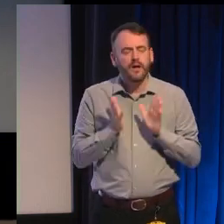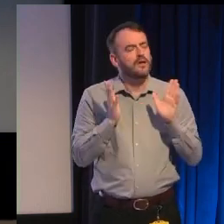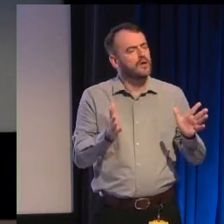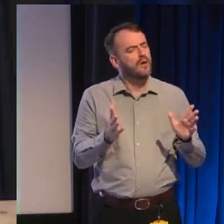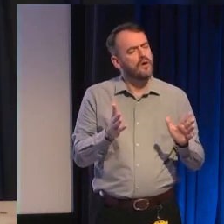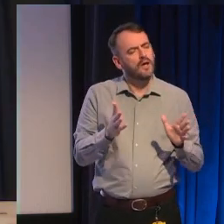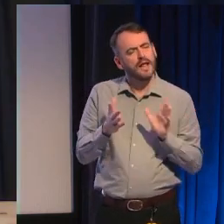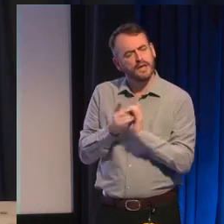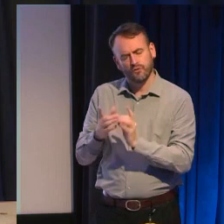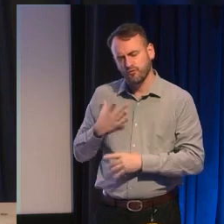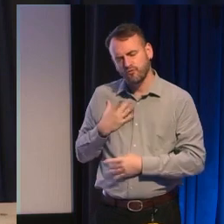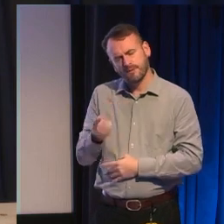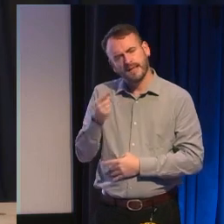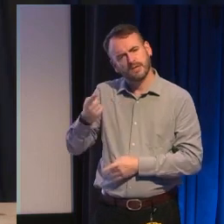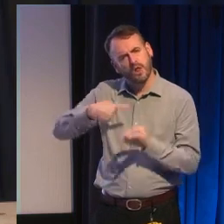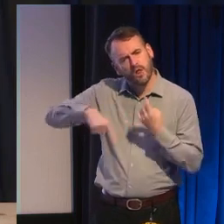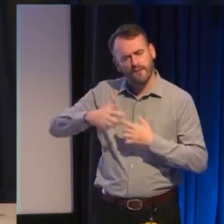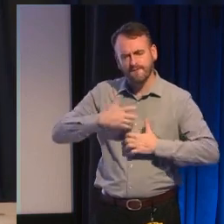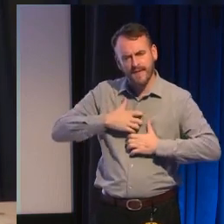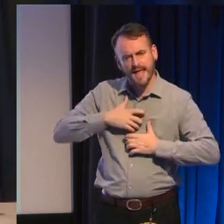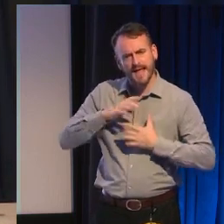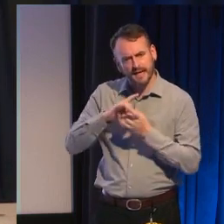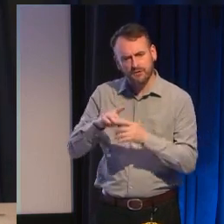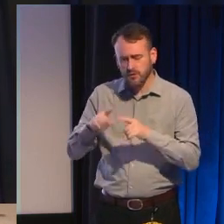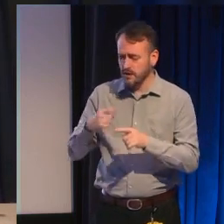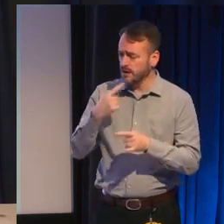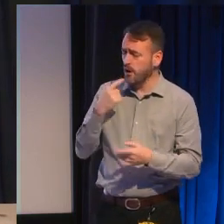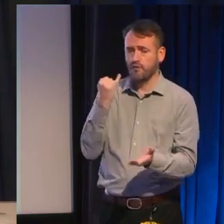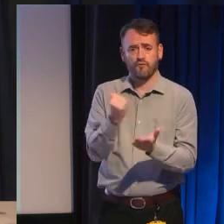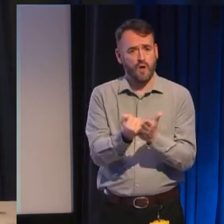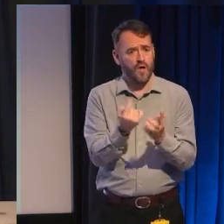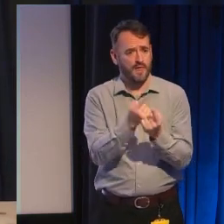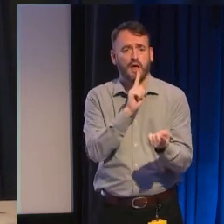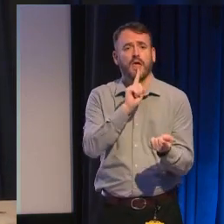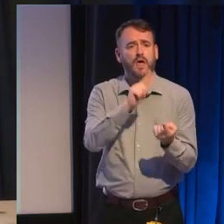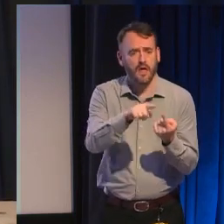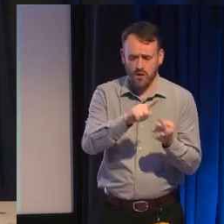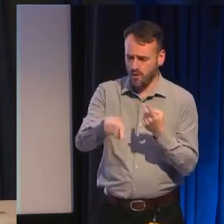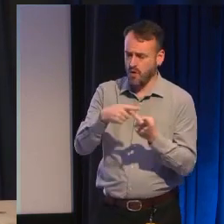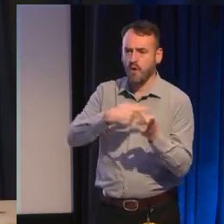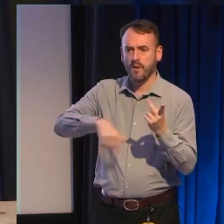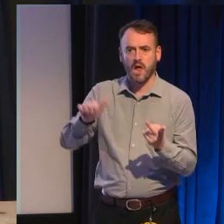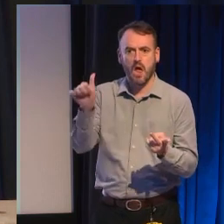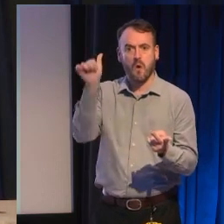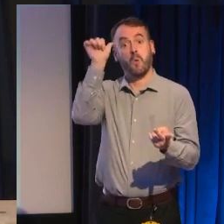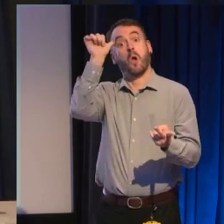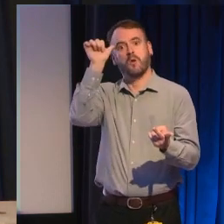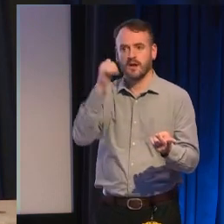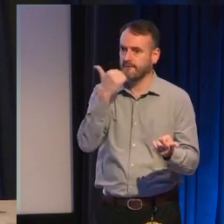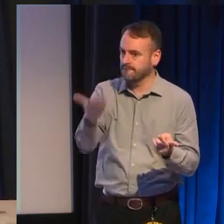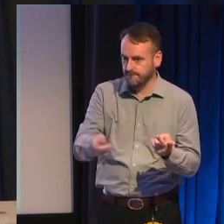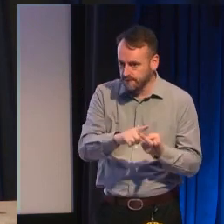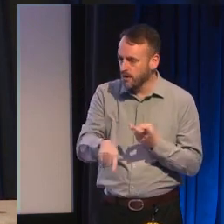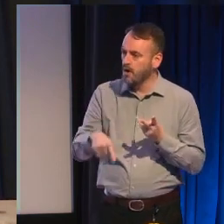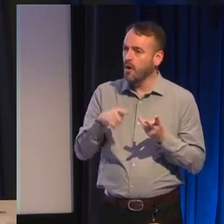and diversity fear of saying the wrong thing of not being woke enough putting your foot in it and getting piled on with